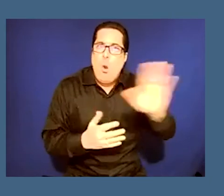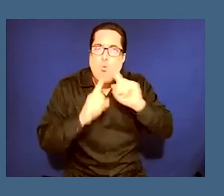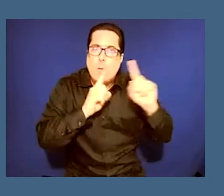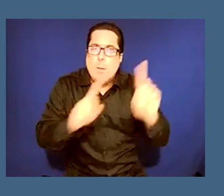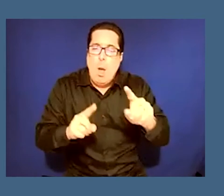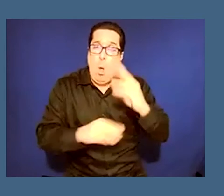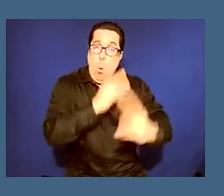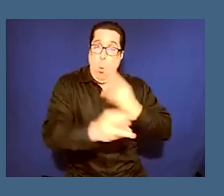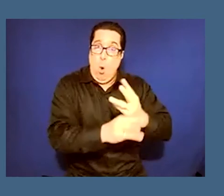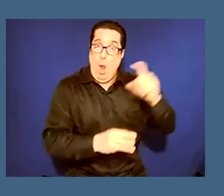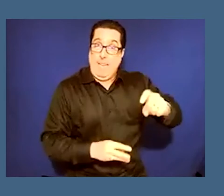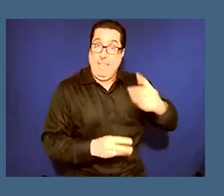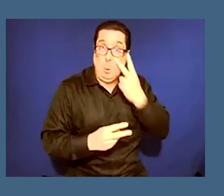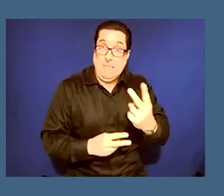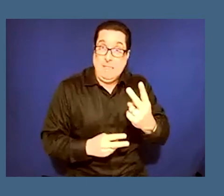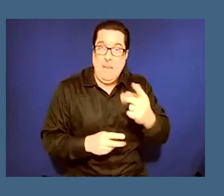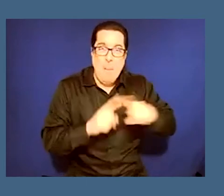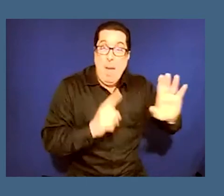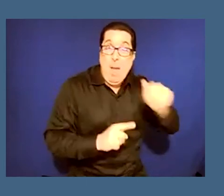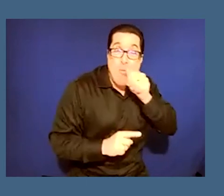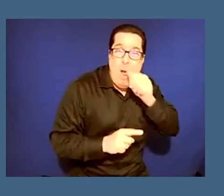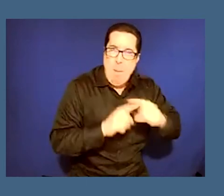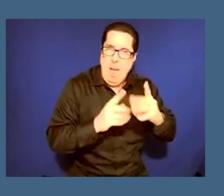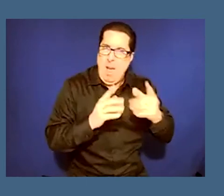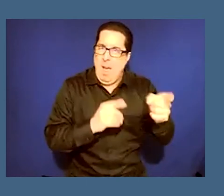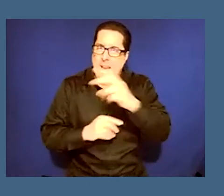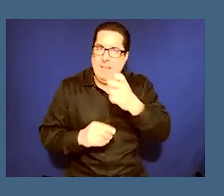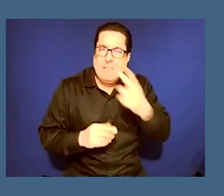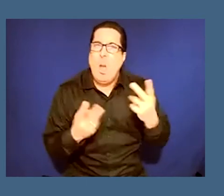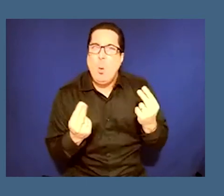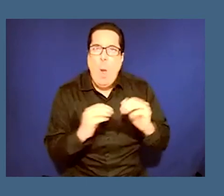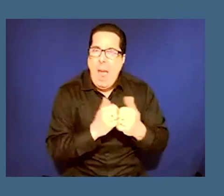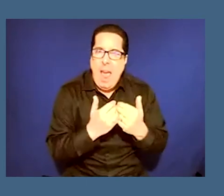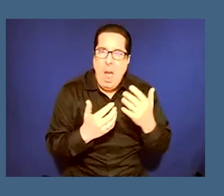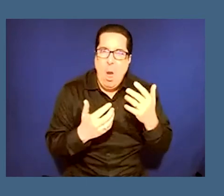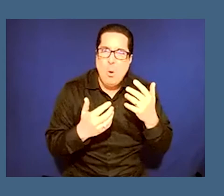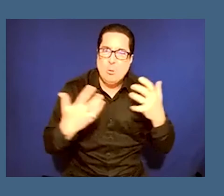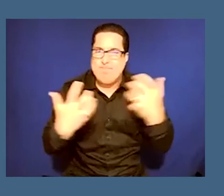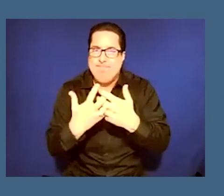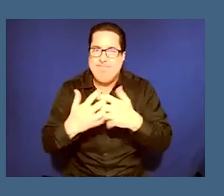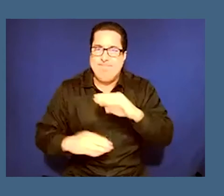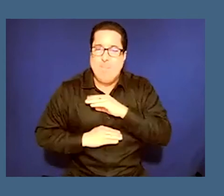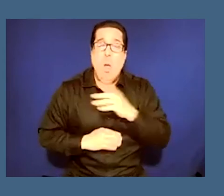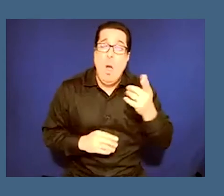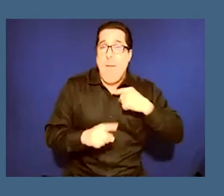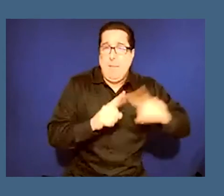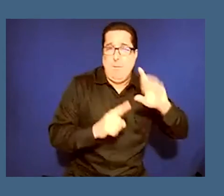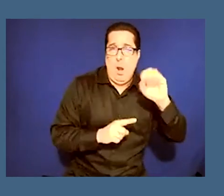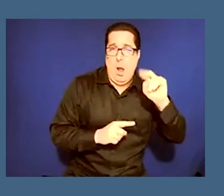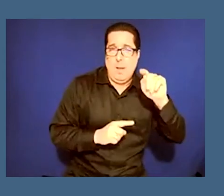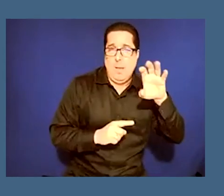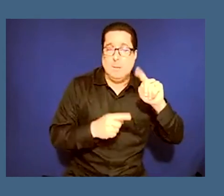well there are a few different contexts in which that comes up in the context of let's say colonialism um